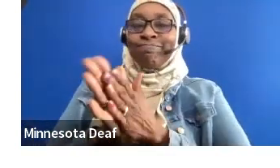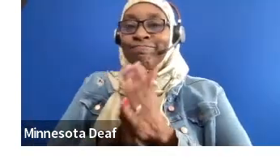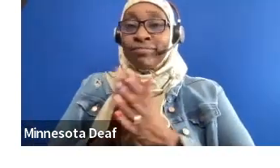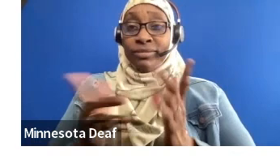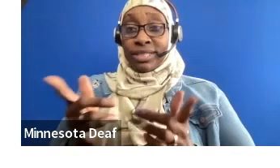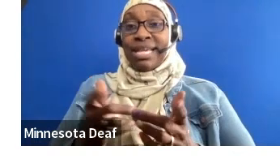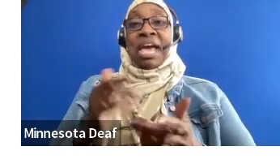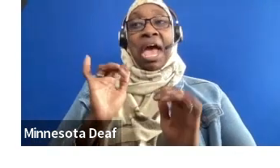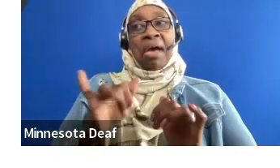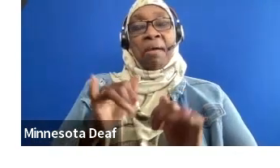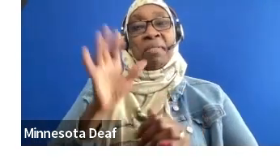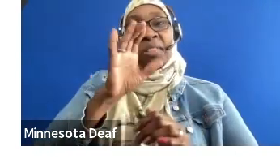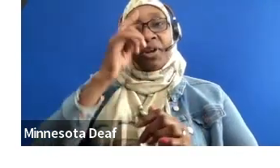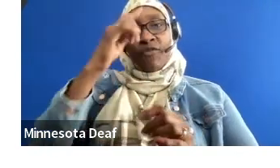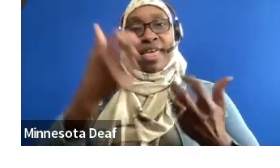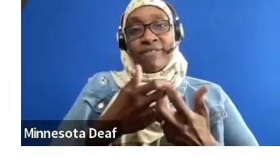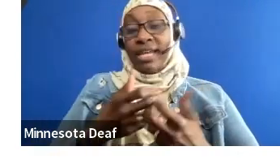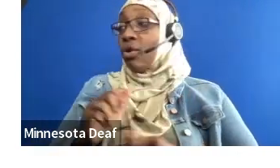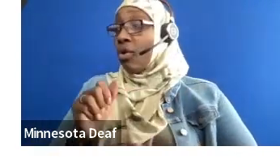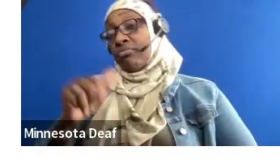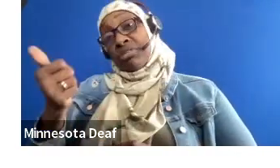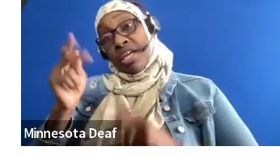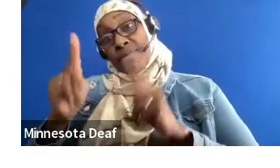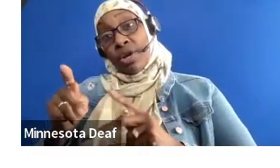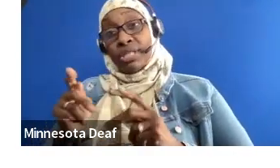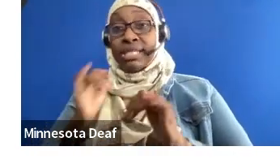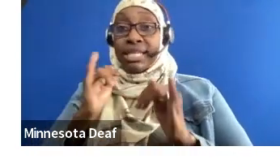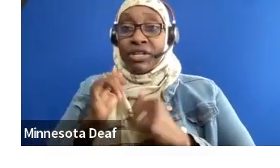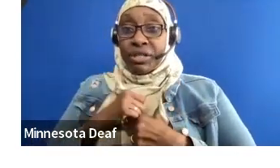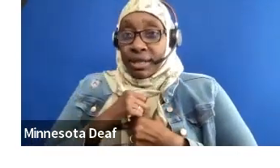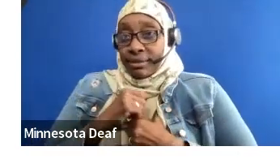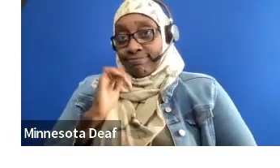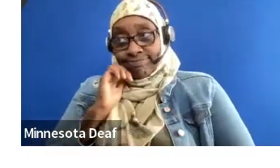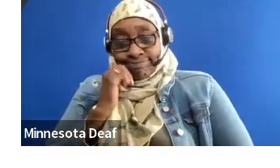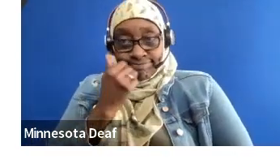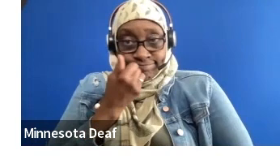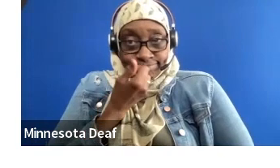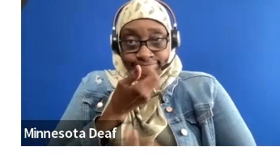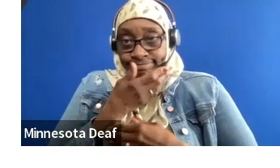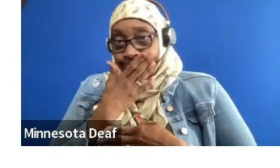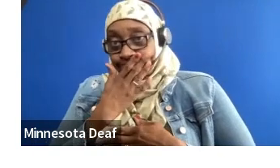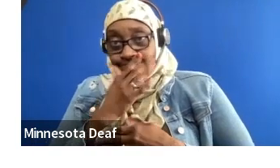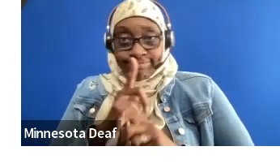who can, like, really, really tap into their introversion or shyness. So that's something we keep in mind, too.